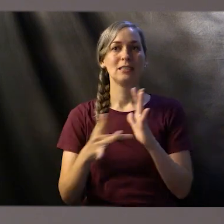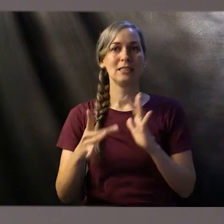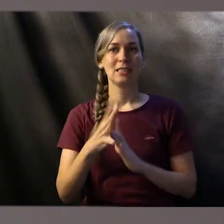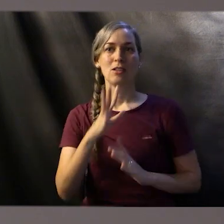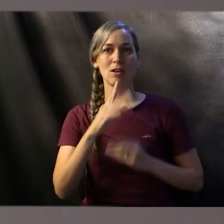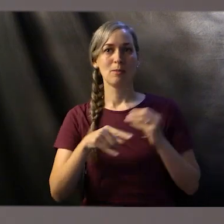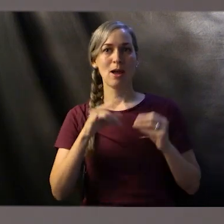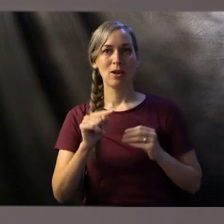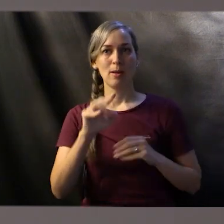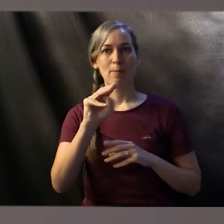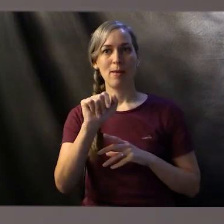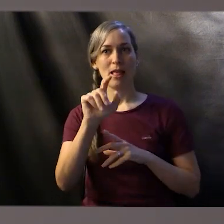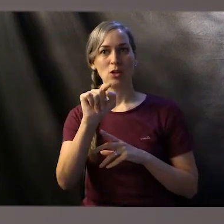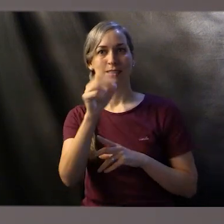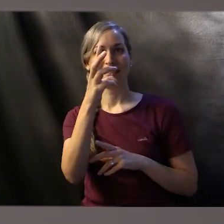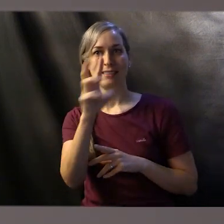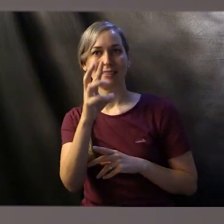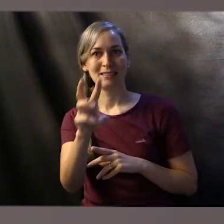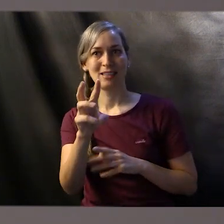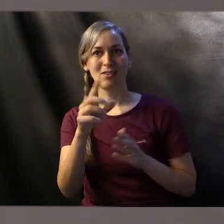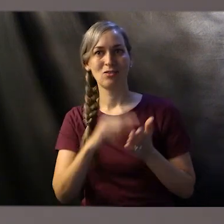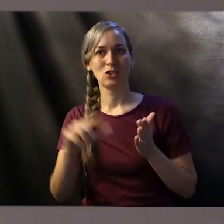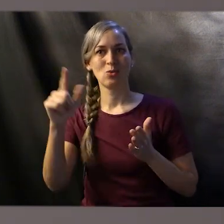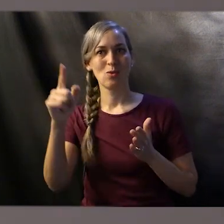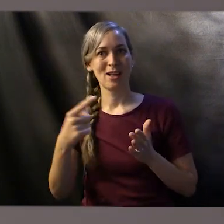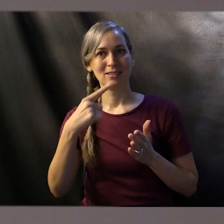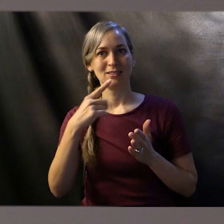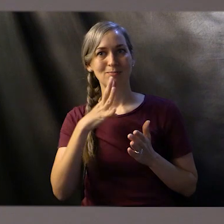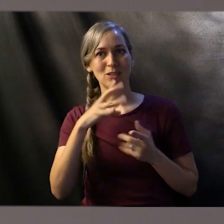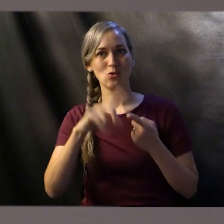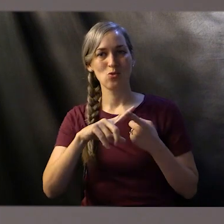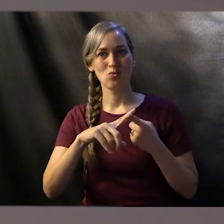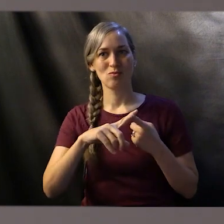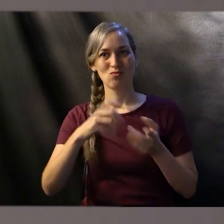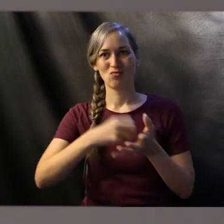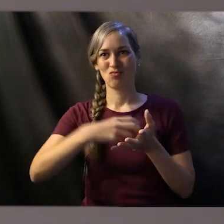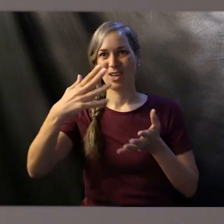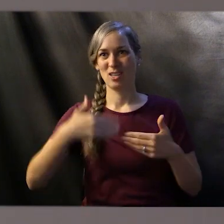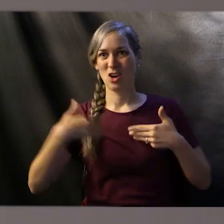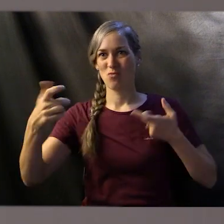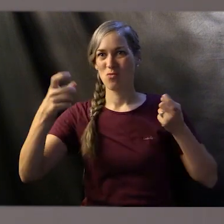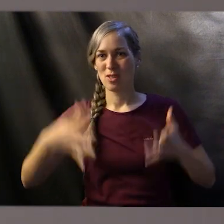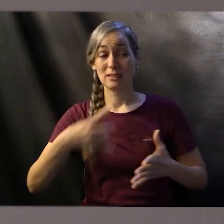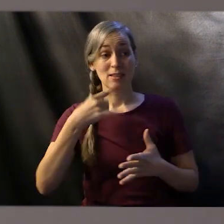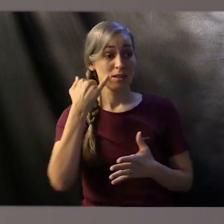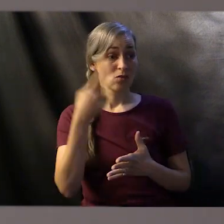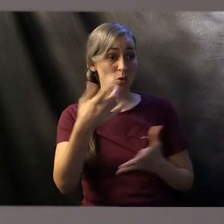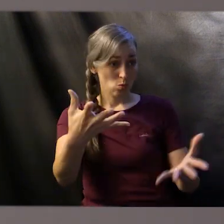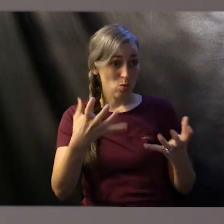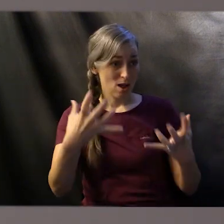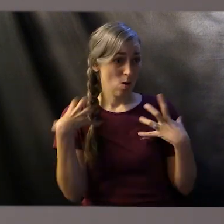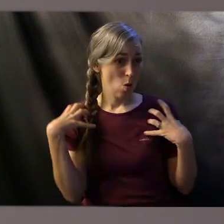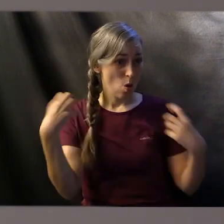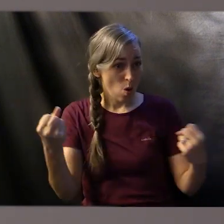16, 21. When he's speaking to the rich young ruler, he says, if you wish to be complete, go and sell